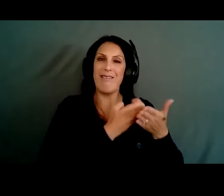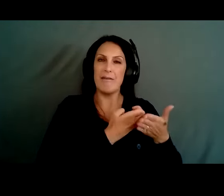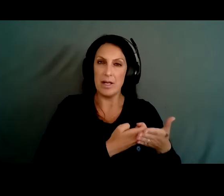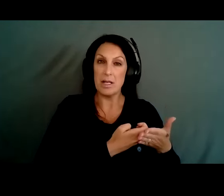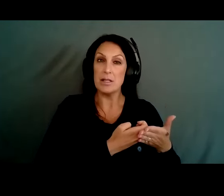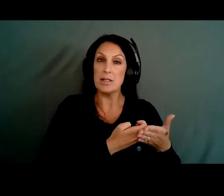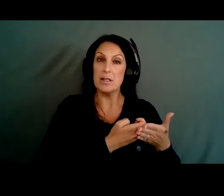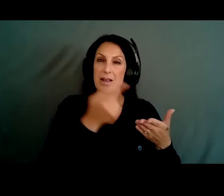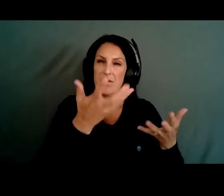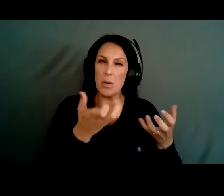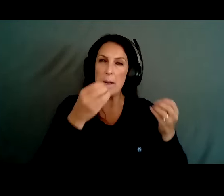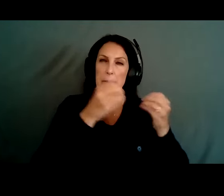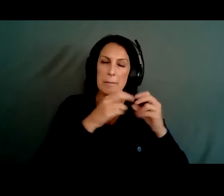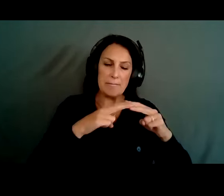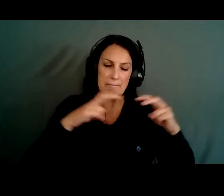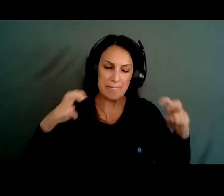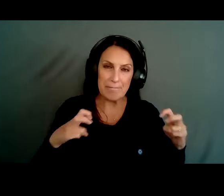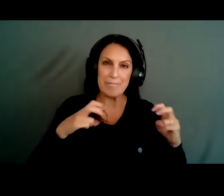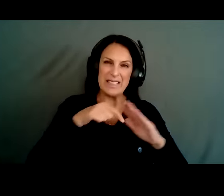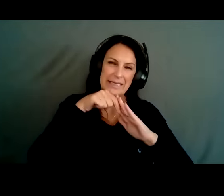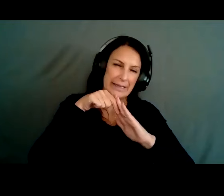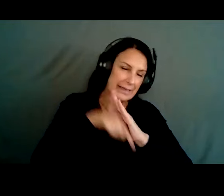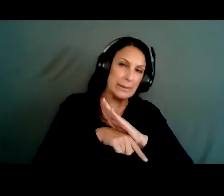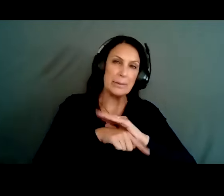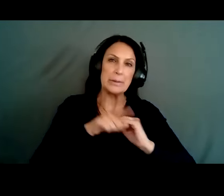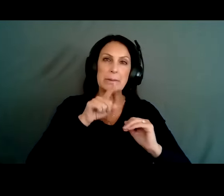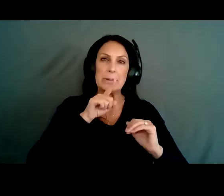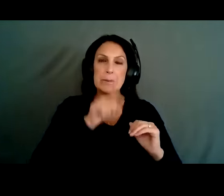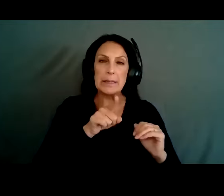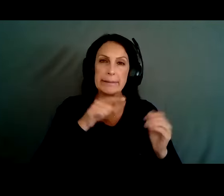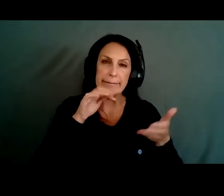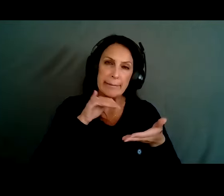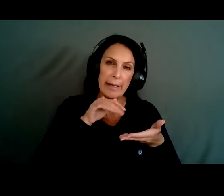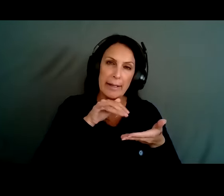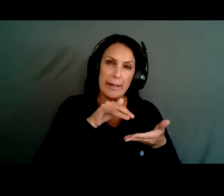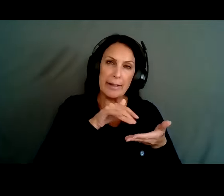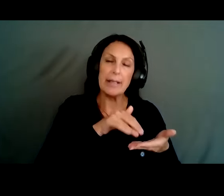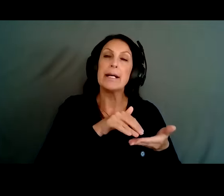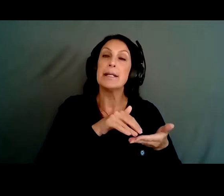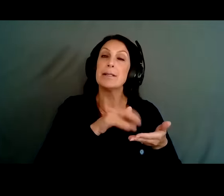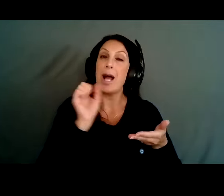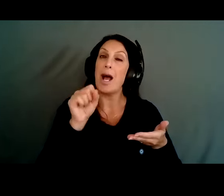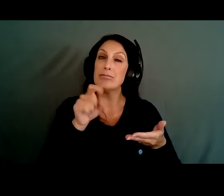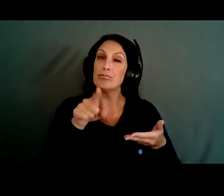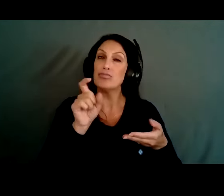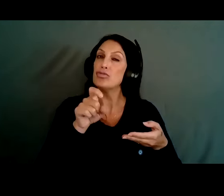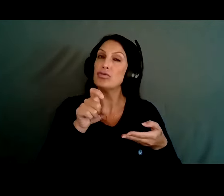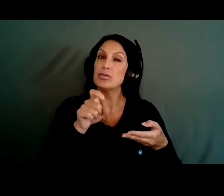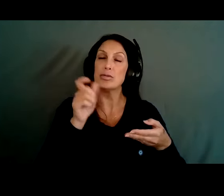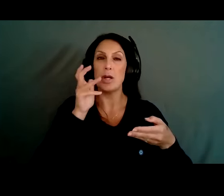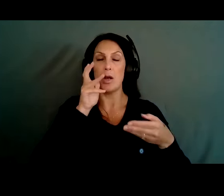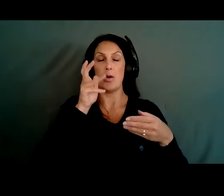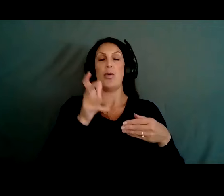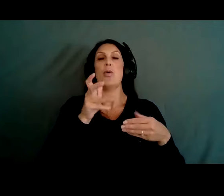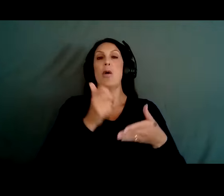want to go deeper with this and kind of geek out as I do on this topic, I really encourage you to spend some time. It's going to refer